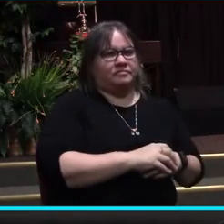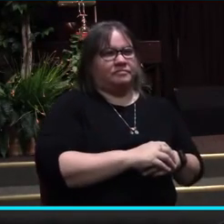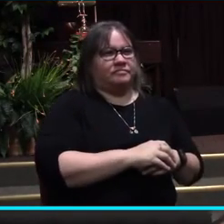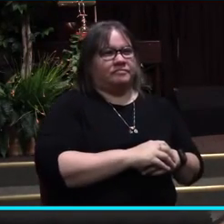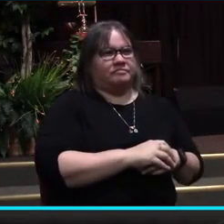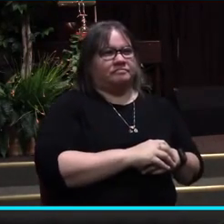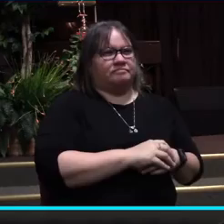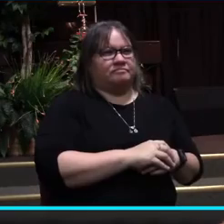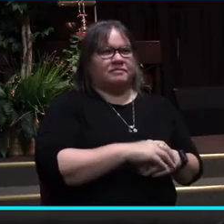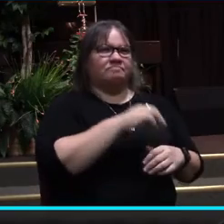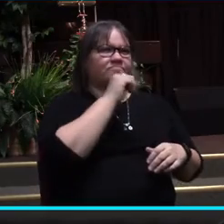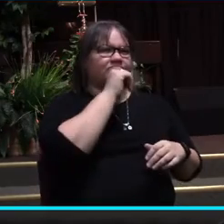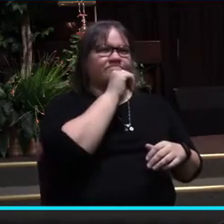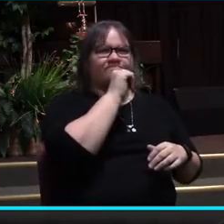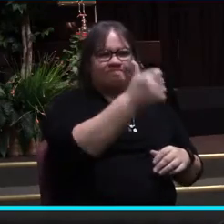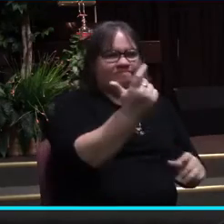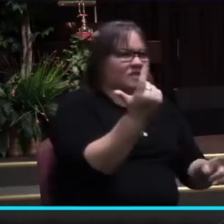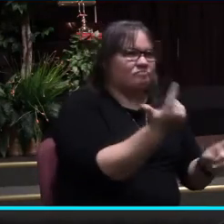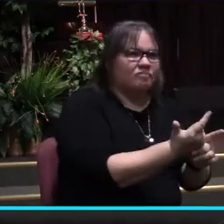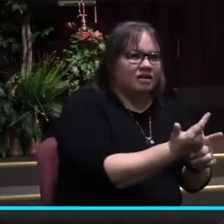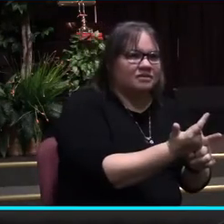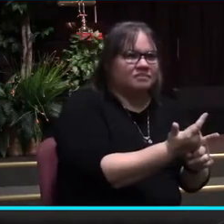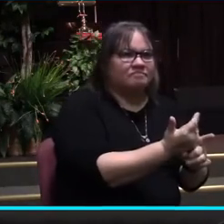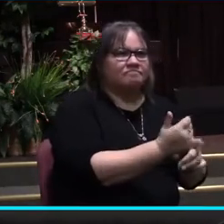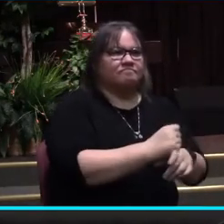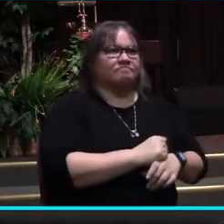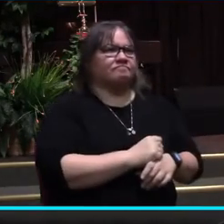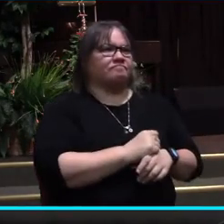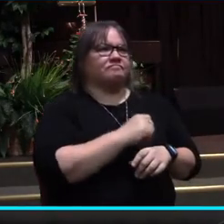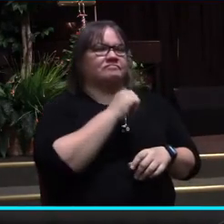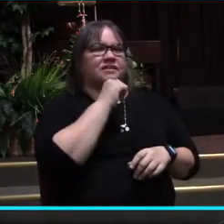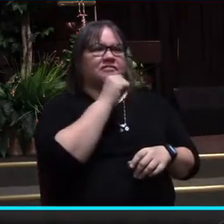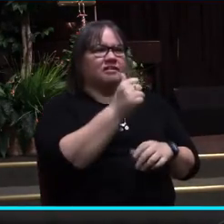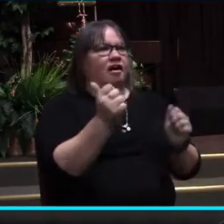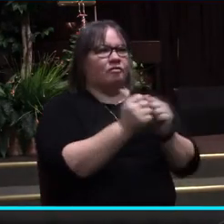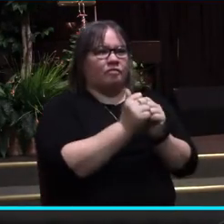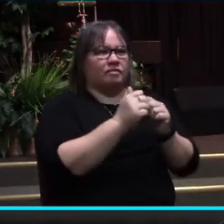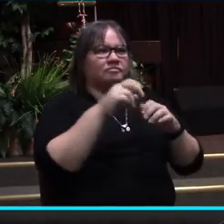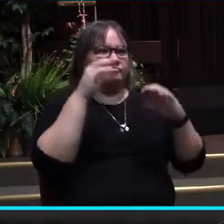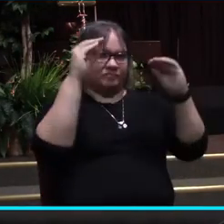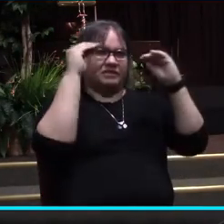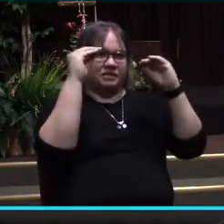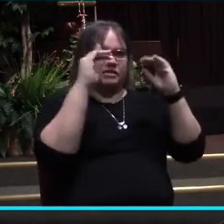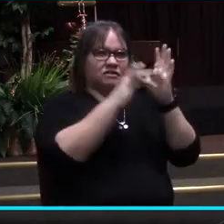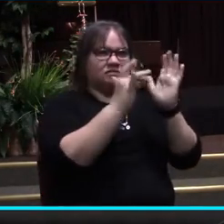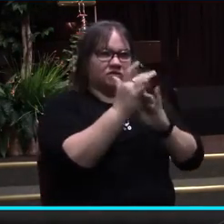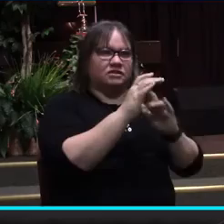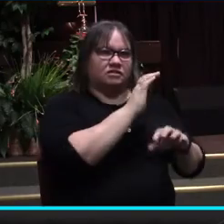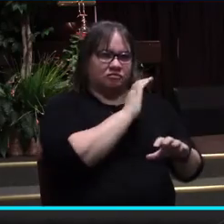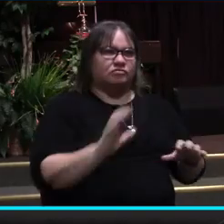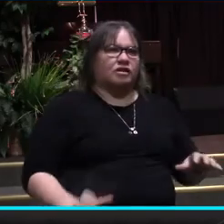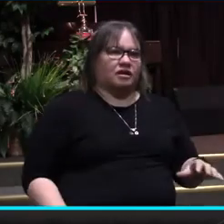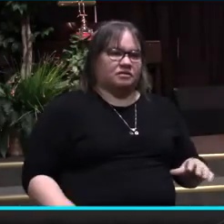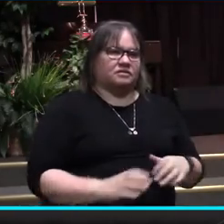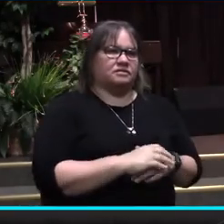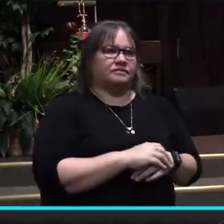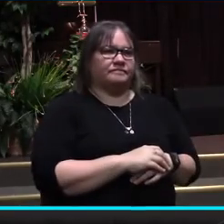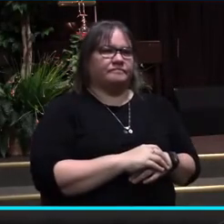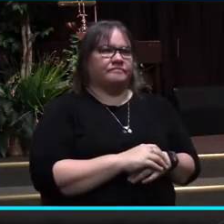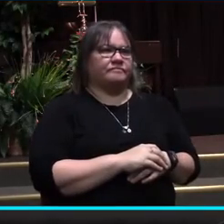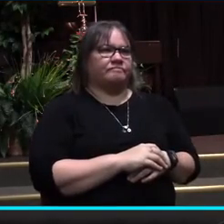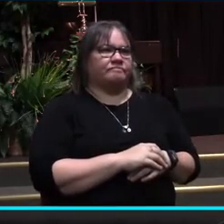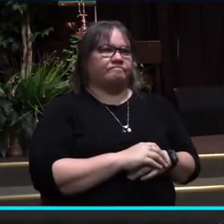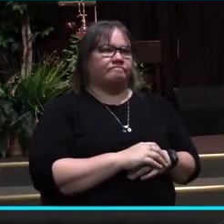out of place and out of bounds with the teaching of Jesus Christ. There is no